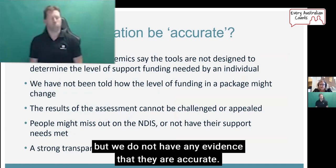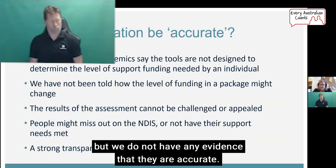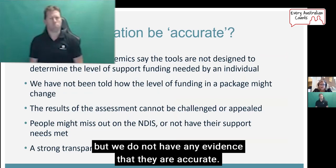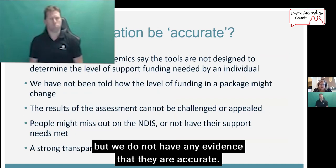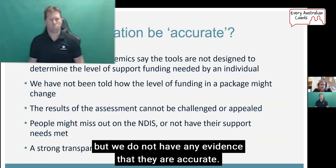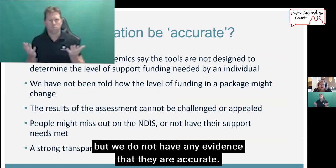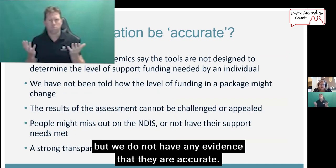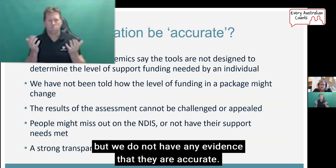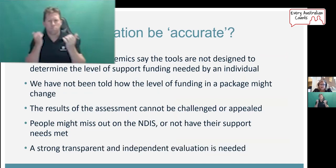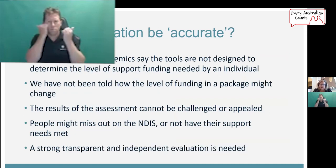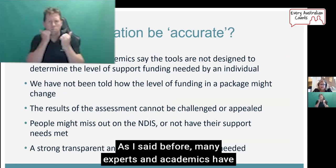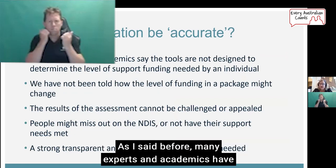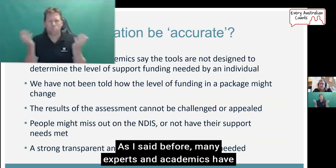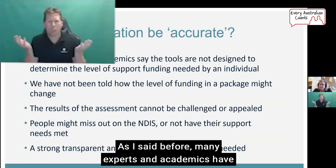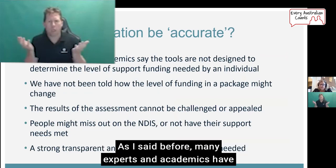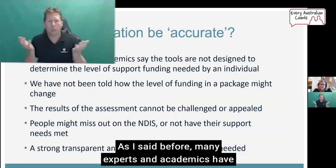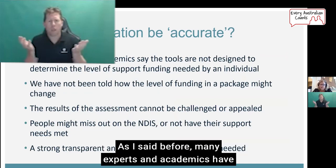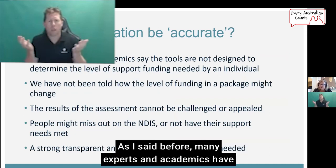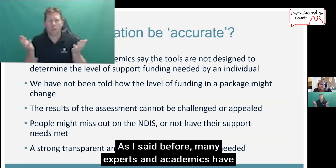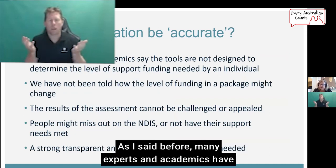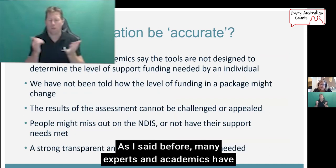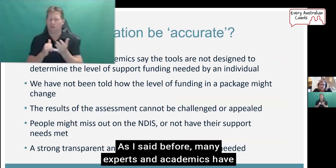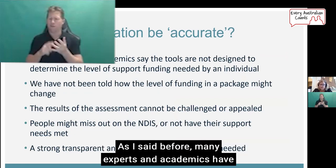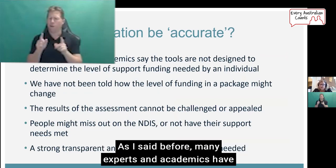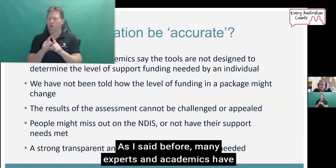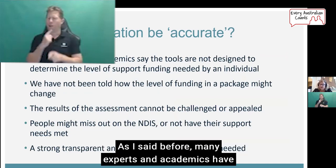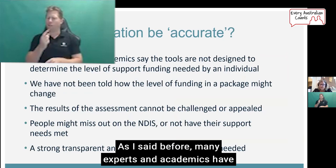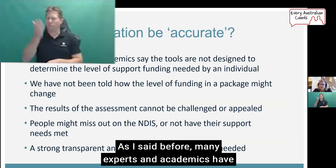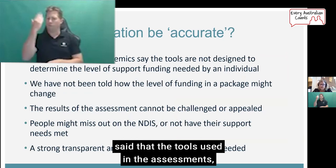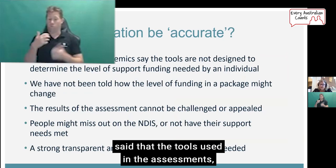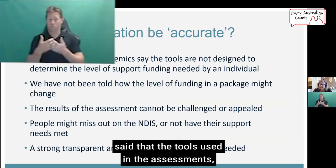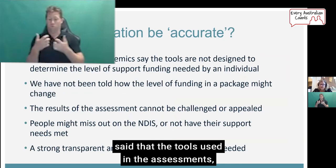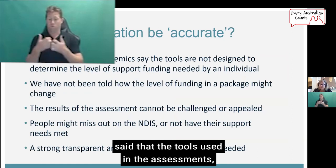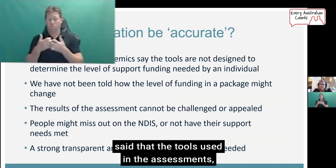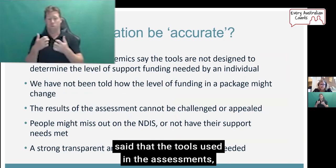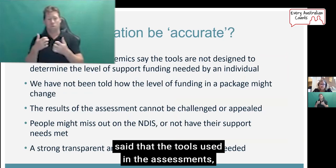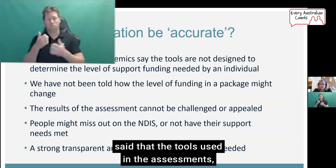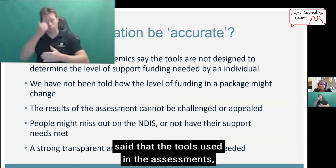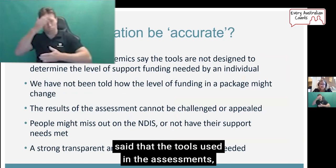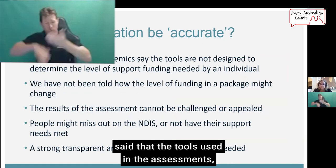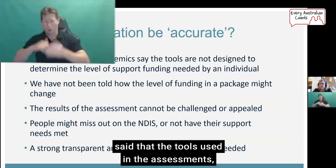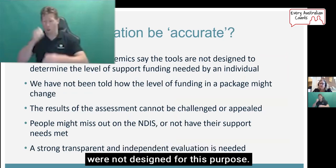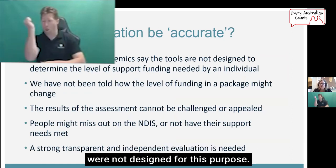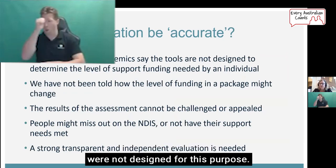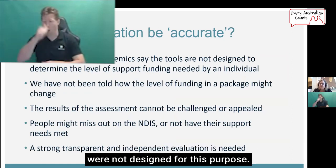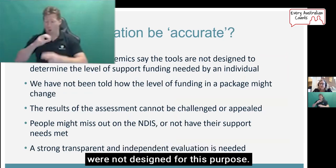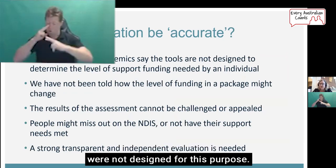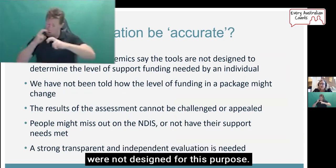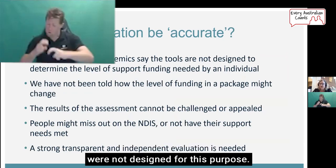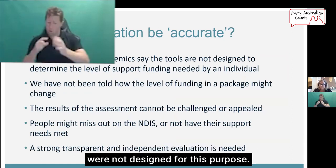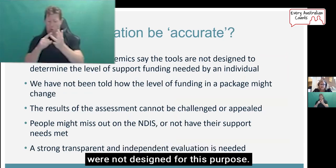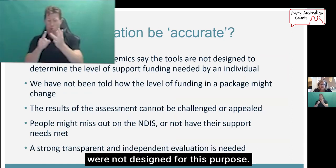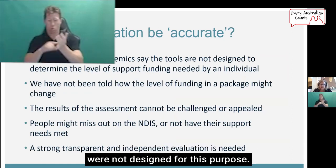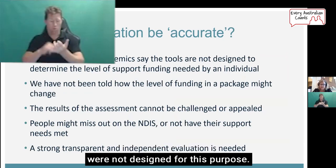any evidence that they are accurate. As I said before, many experts and academics have said that the tools used in the assessments were not